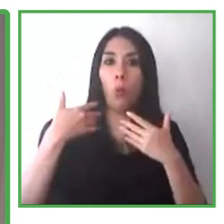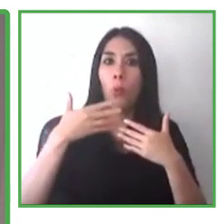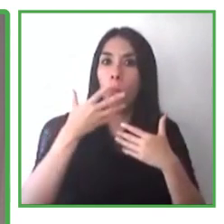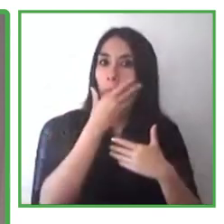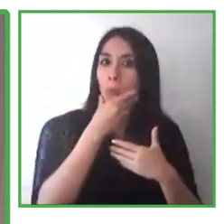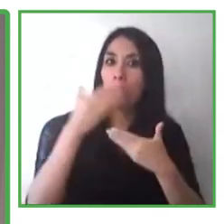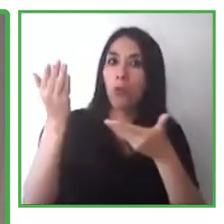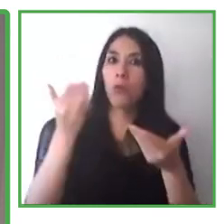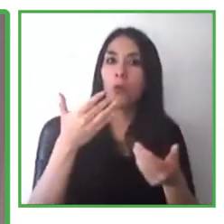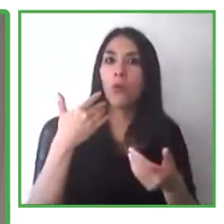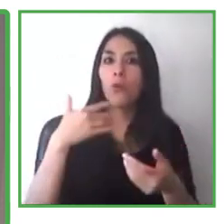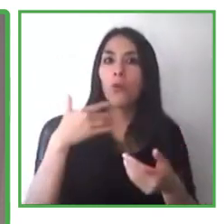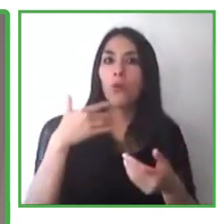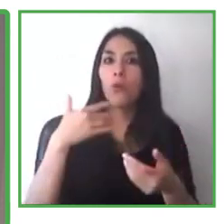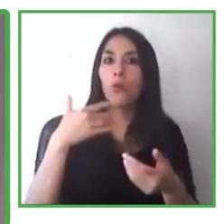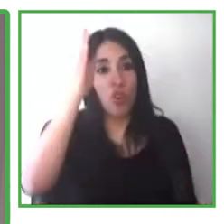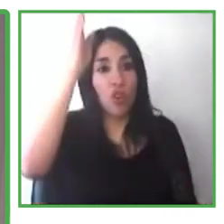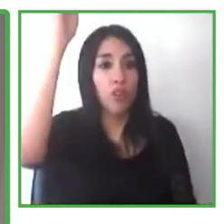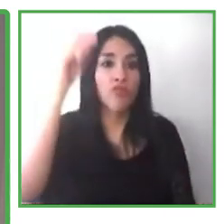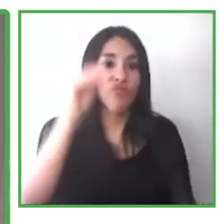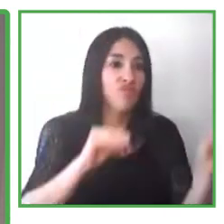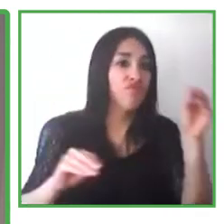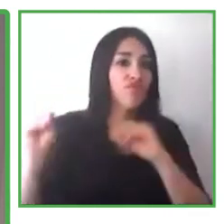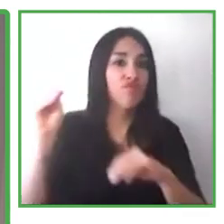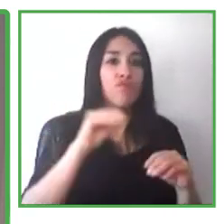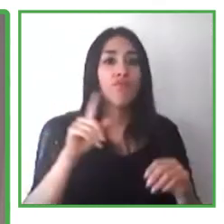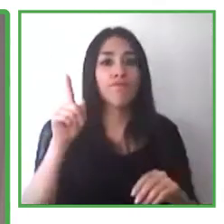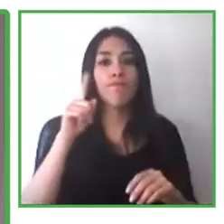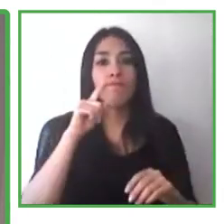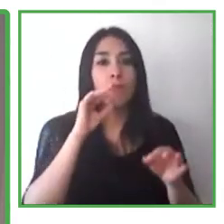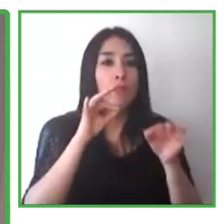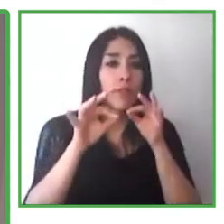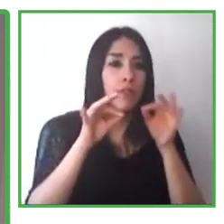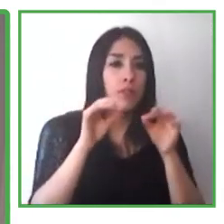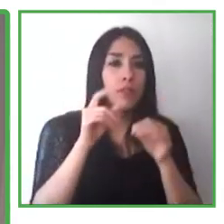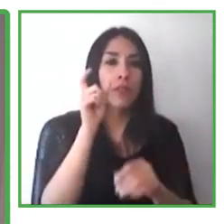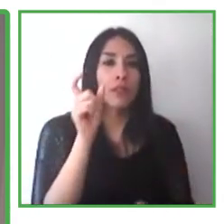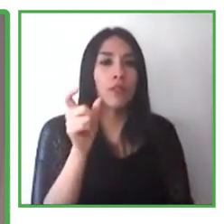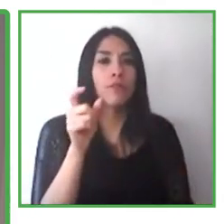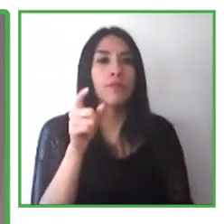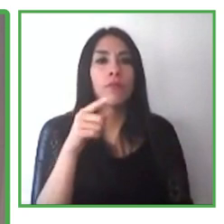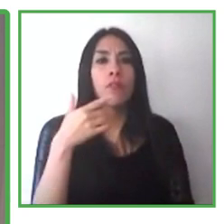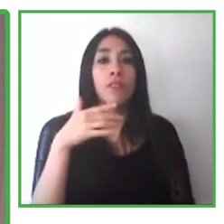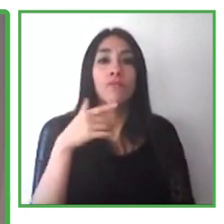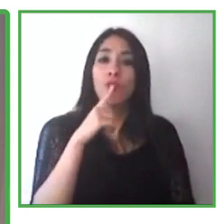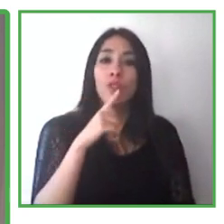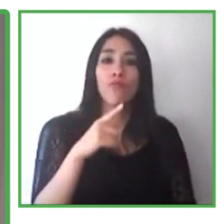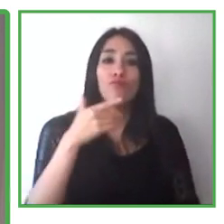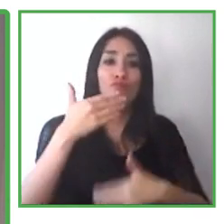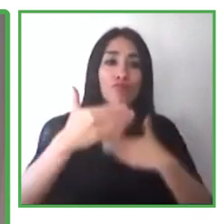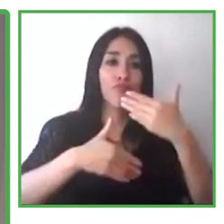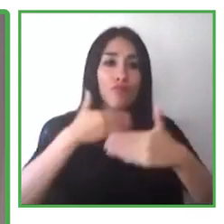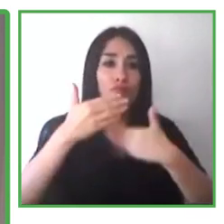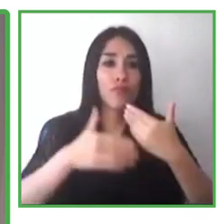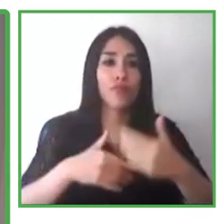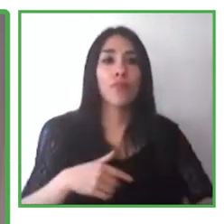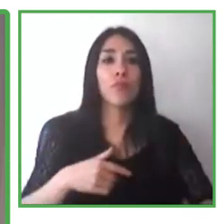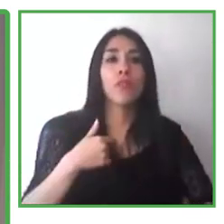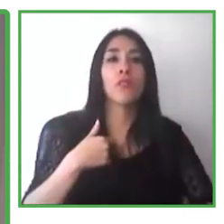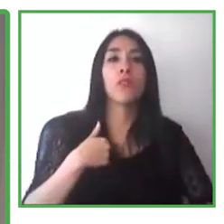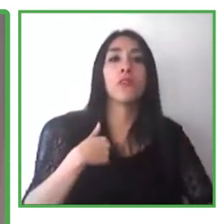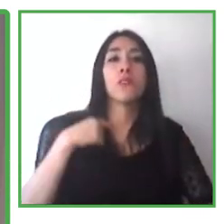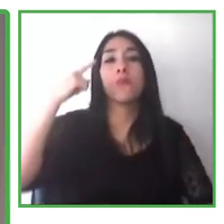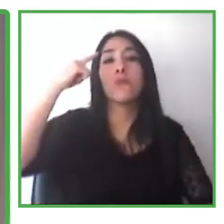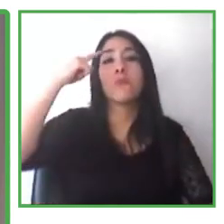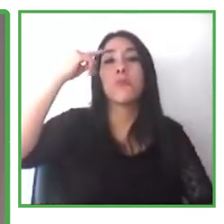what Jessica said. I mean, do something, right? And don't expect to change the world overnight. think, Jessica, you said something similar. We're going to move to our